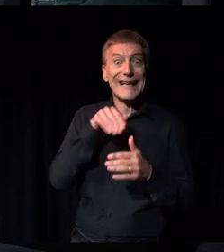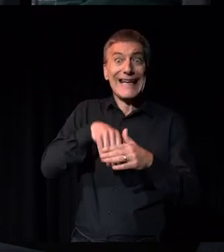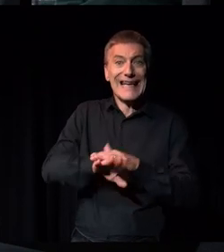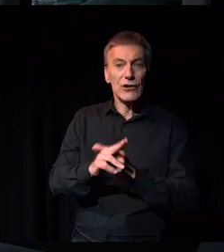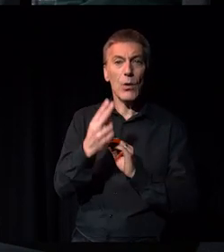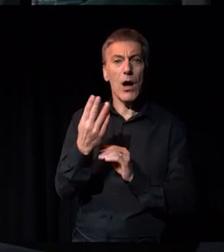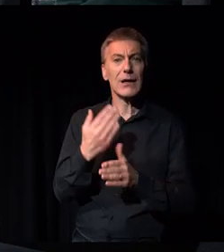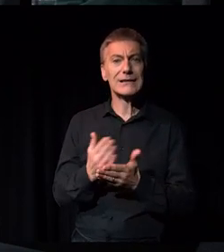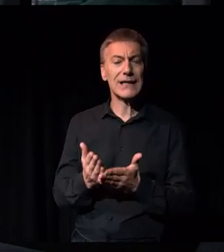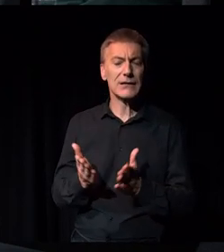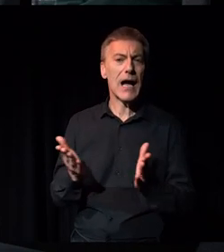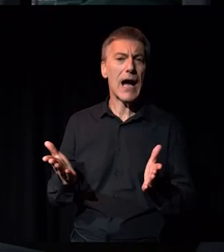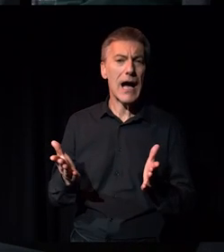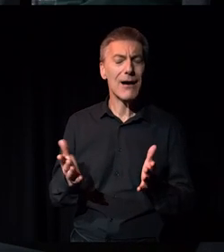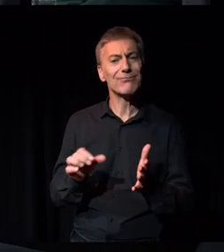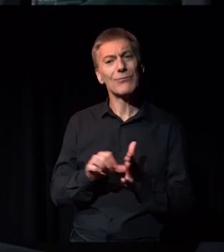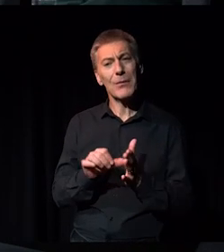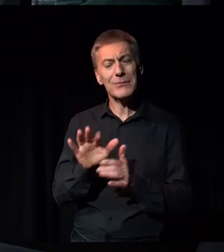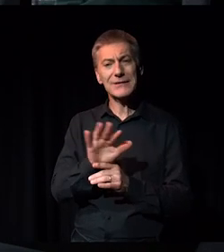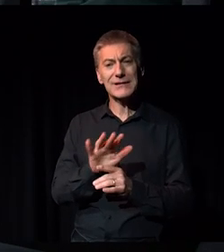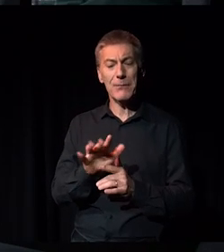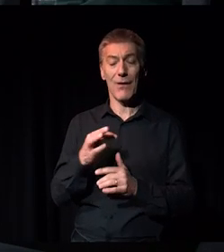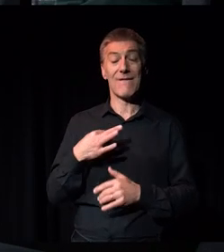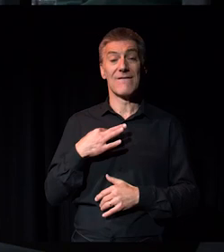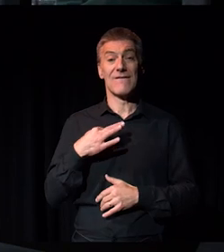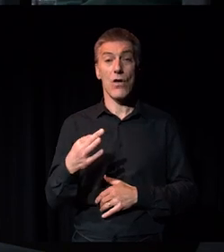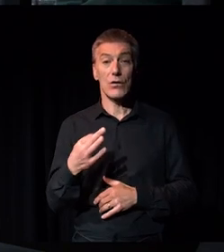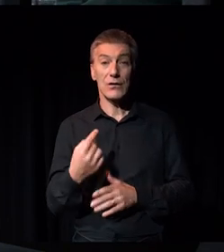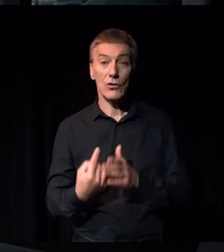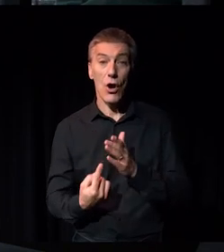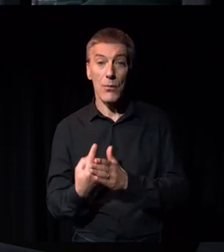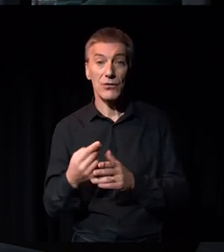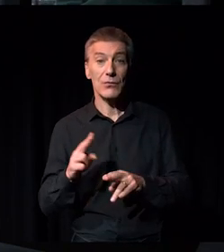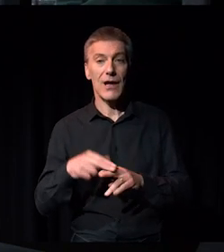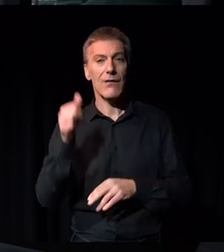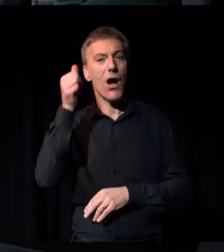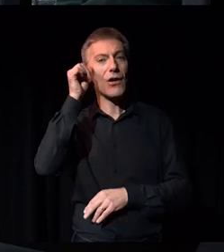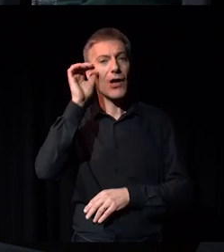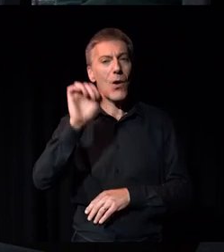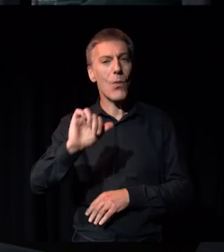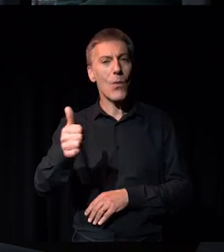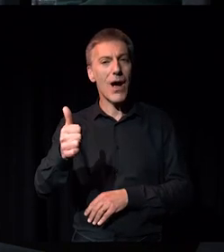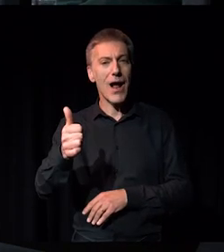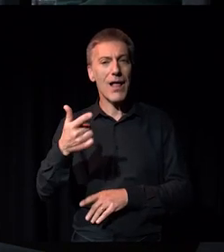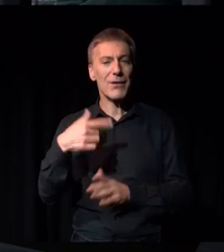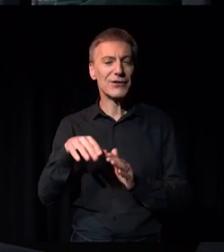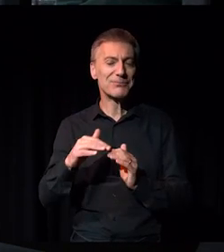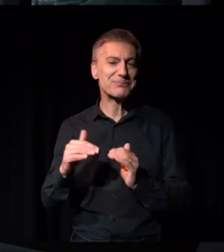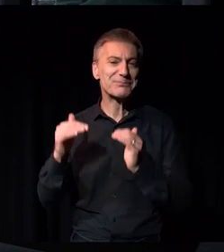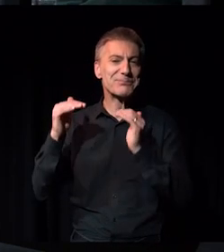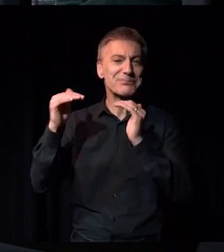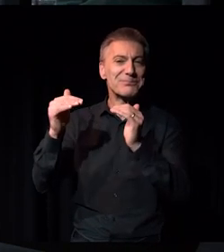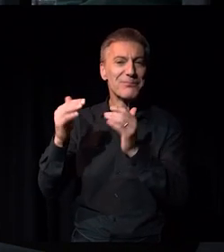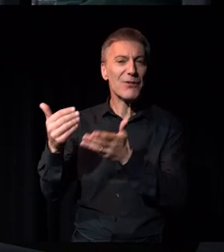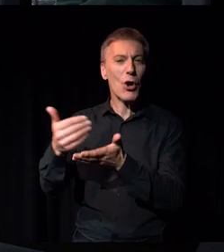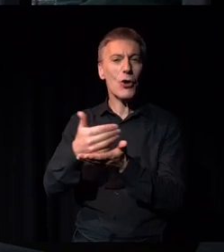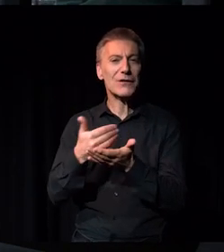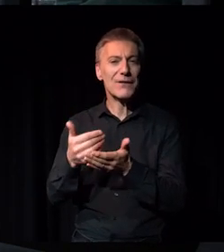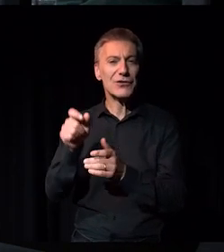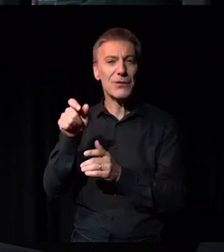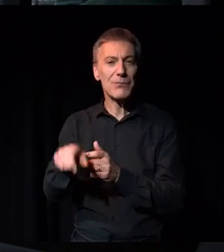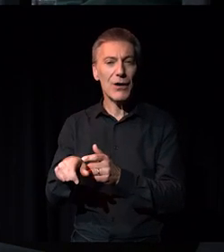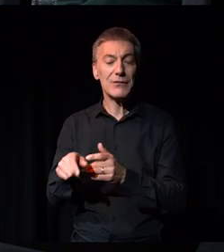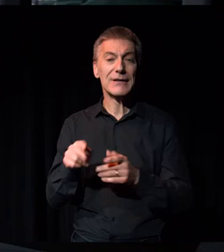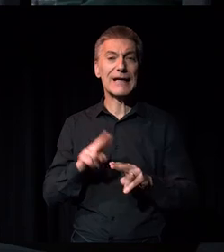even then there was undoubtedly a difference in volunteering opportunities for those in the know tending to be curatorial and conservation posts